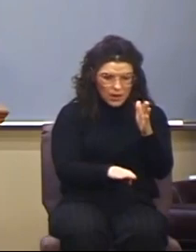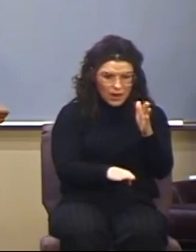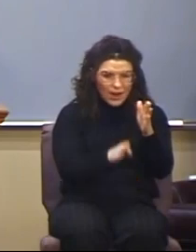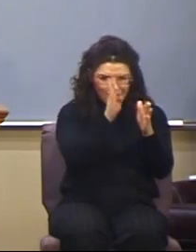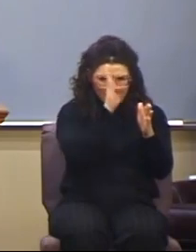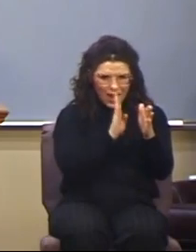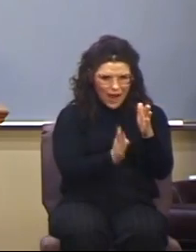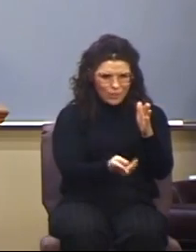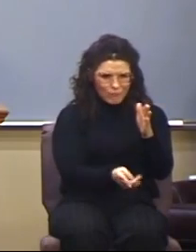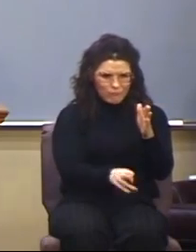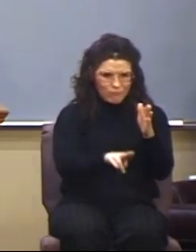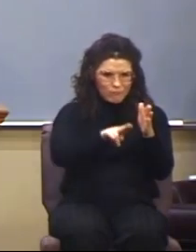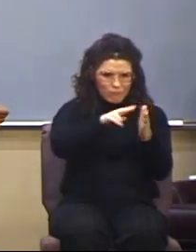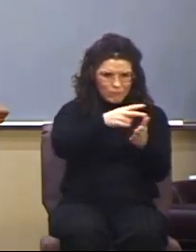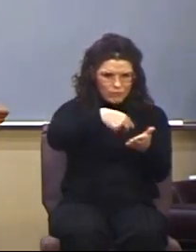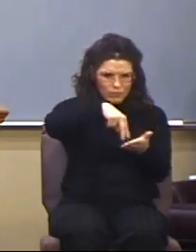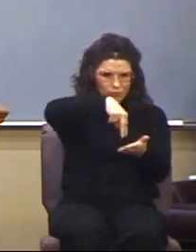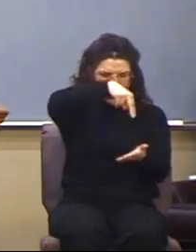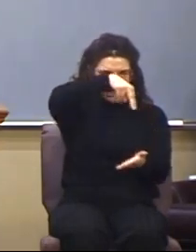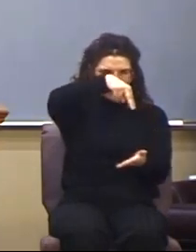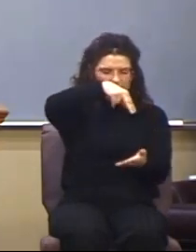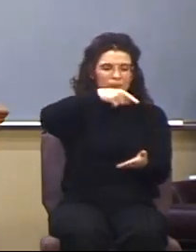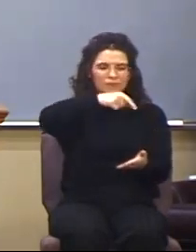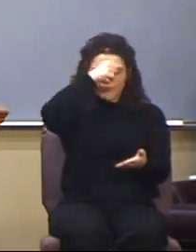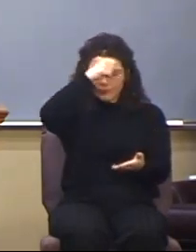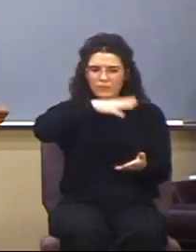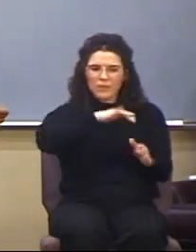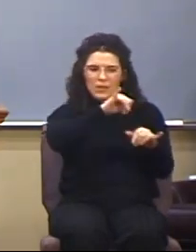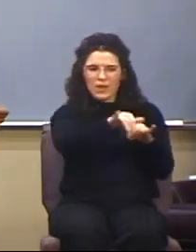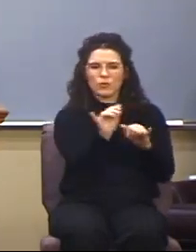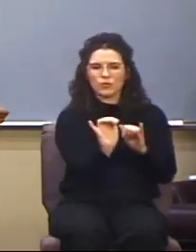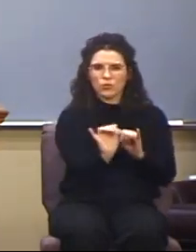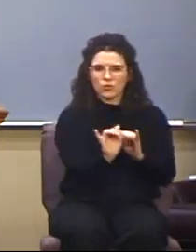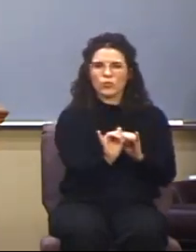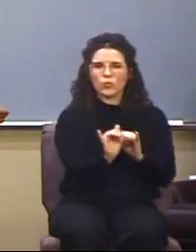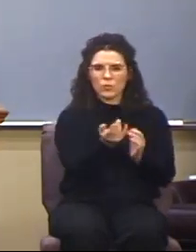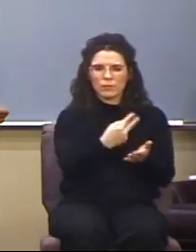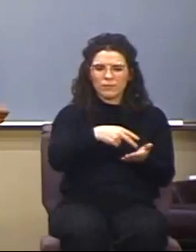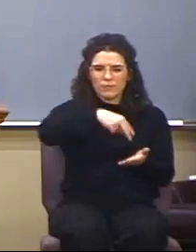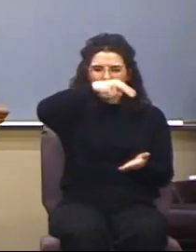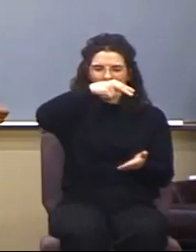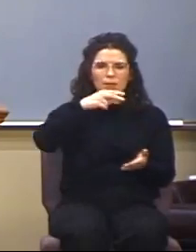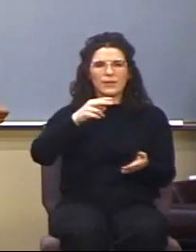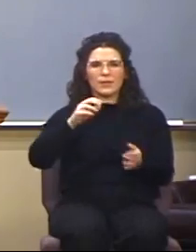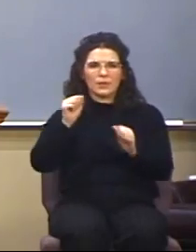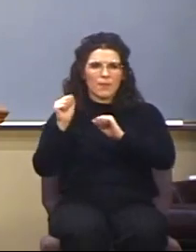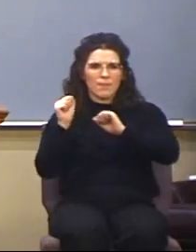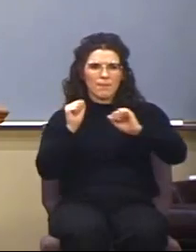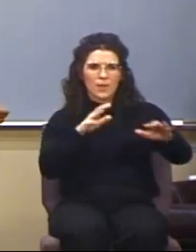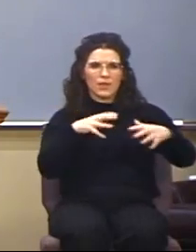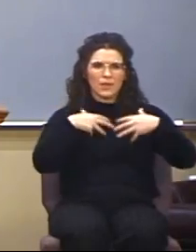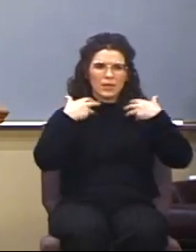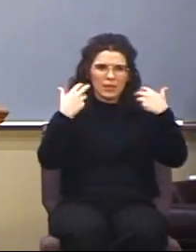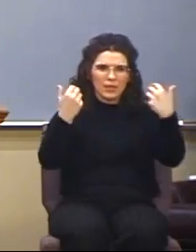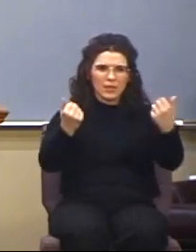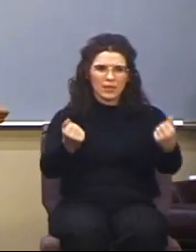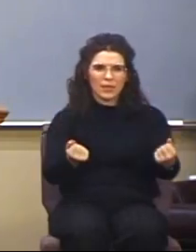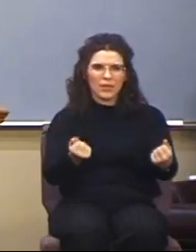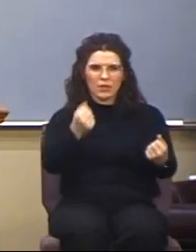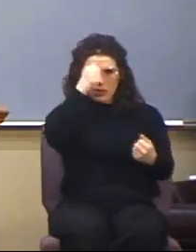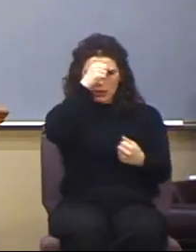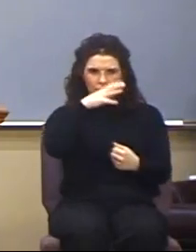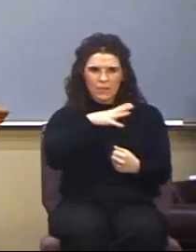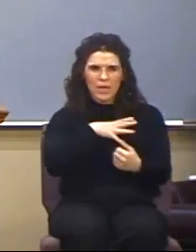him, does this man stand here. This supernatural capacity to heal an impotent man is now going to confirm